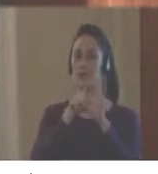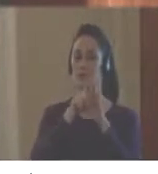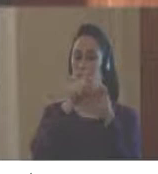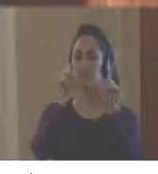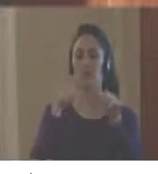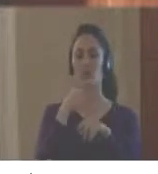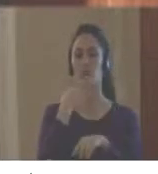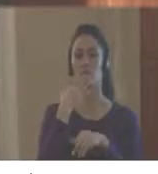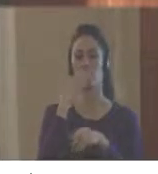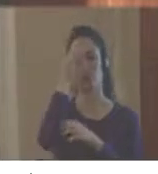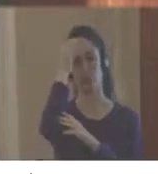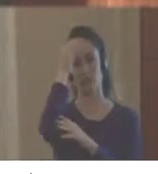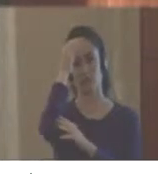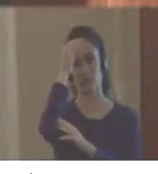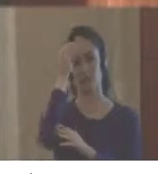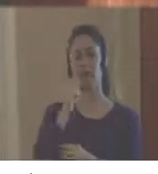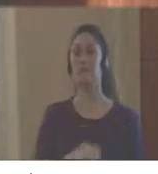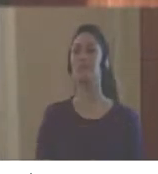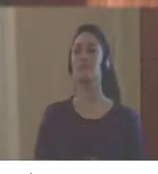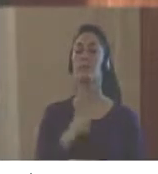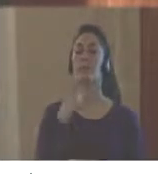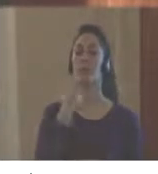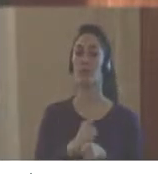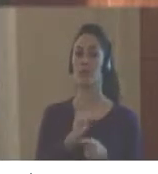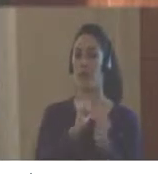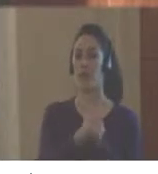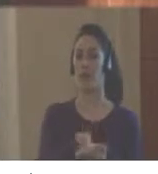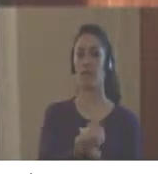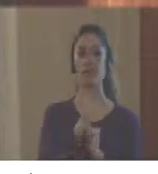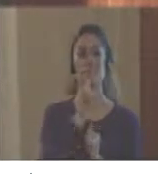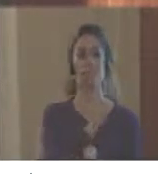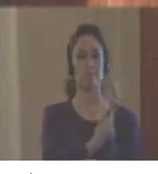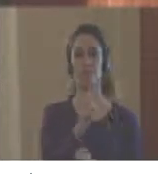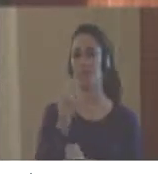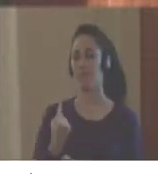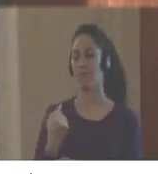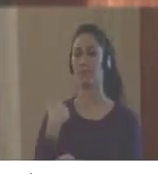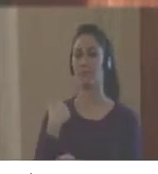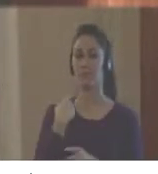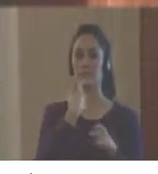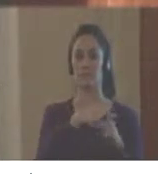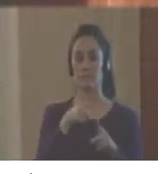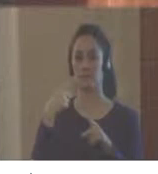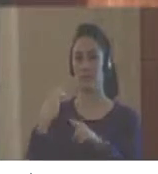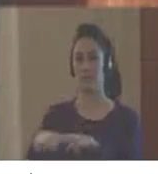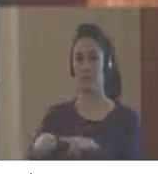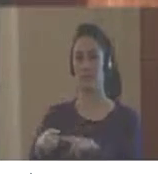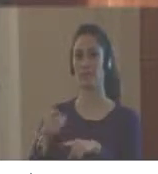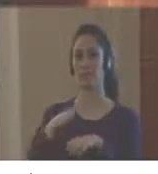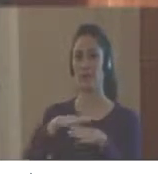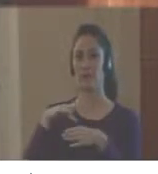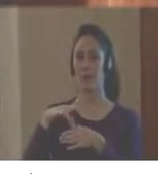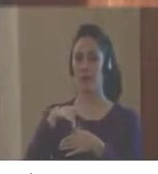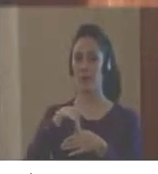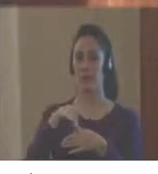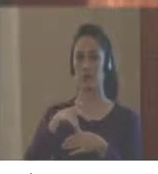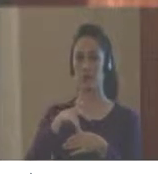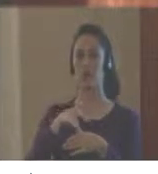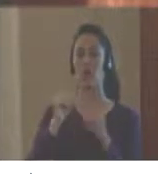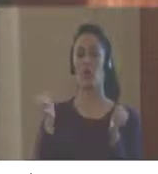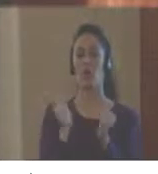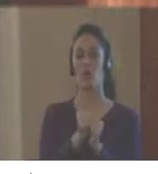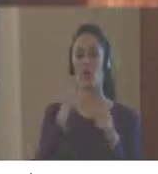And here, the matrix, as you can see on the screen, in each one of these cells that are cross section of the